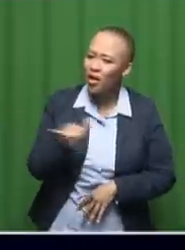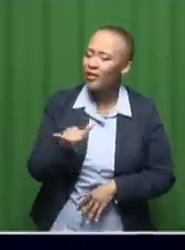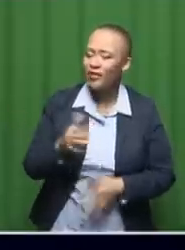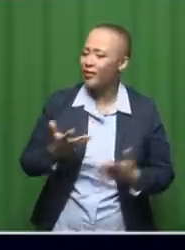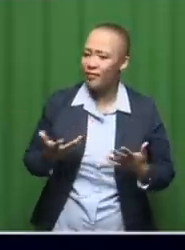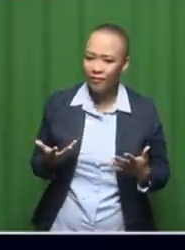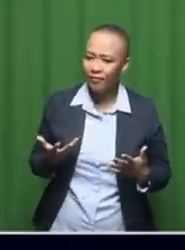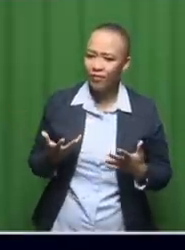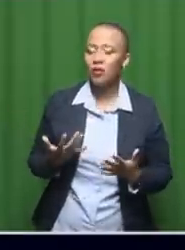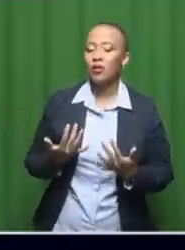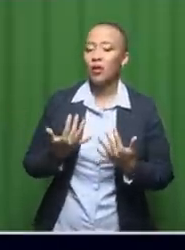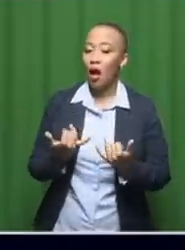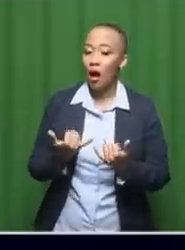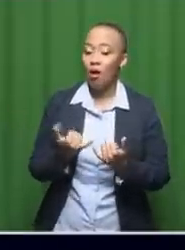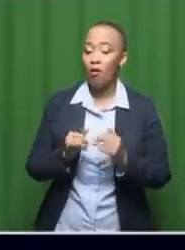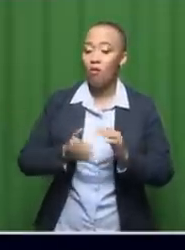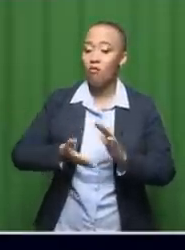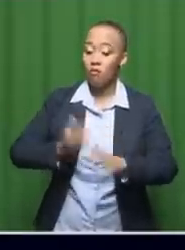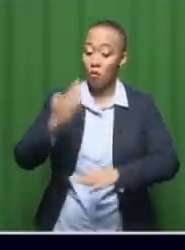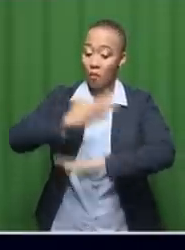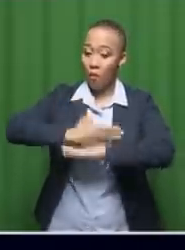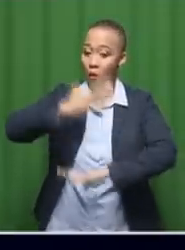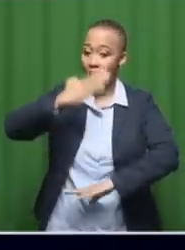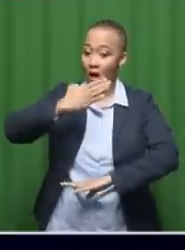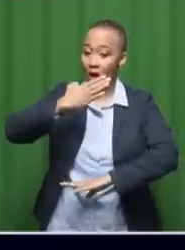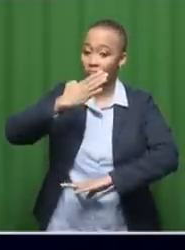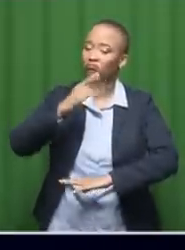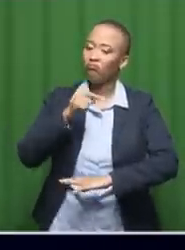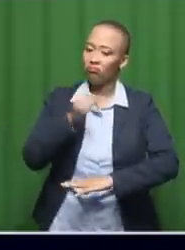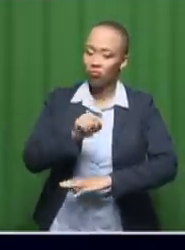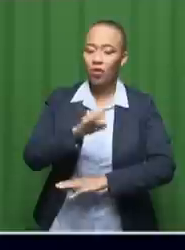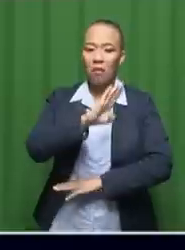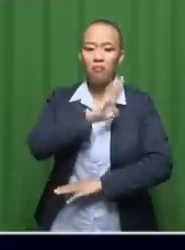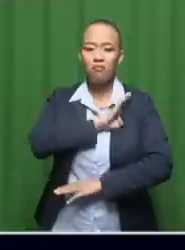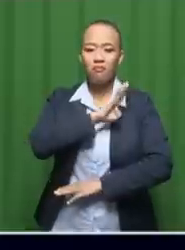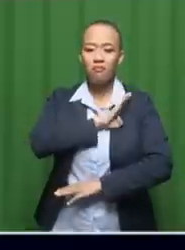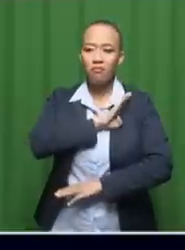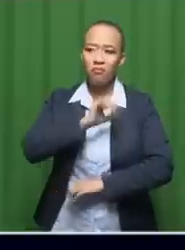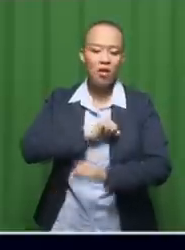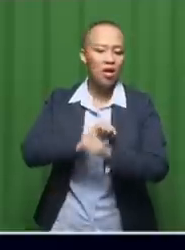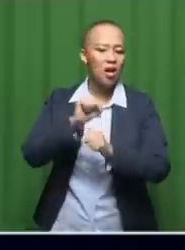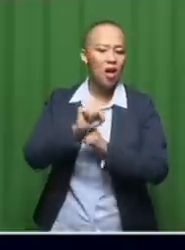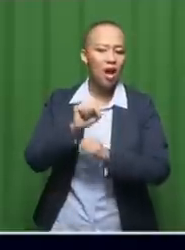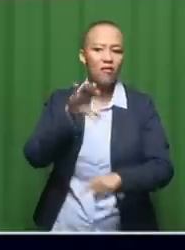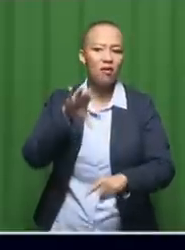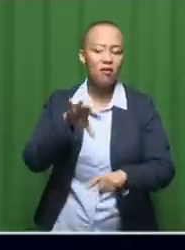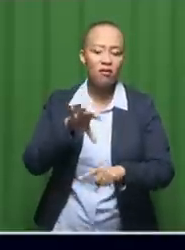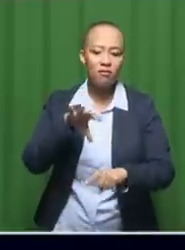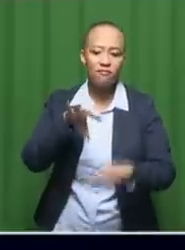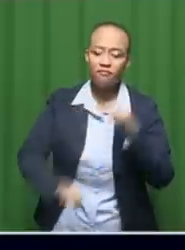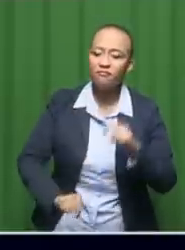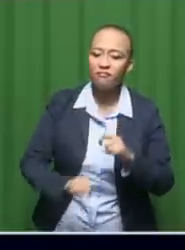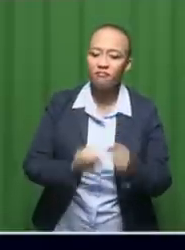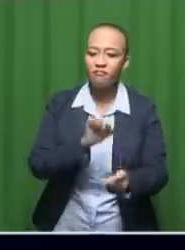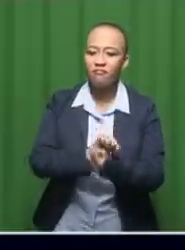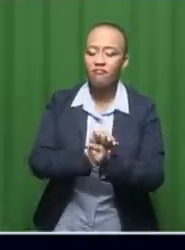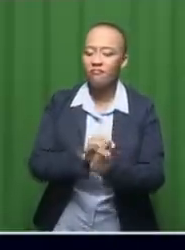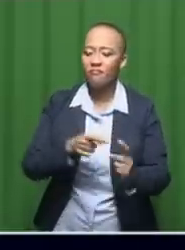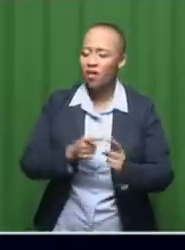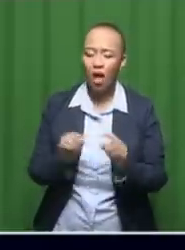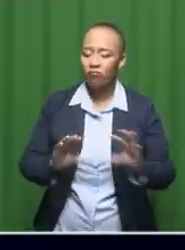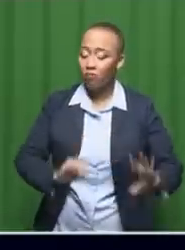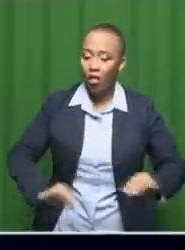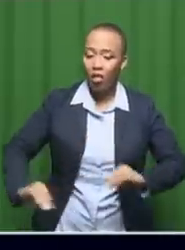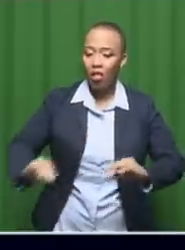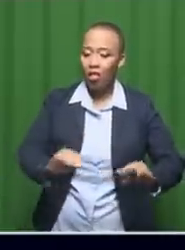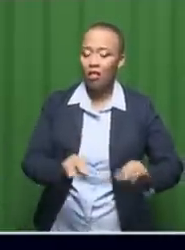been that even along those border posts, S-A-N-D-F did not manage to nab him. So quite a lot of talk